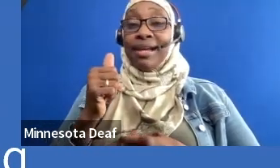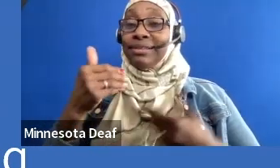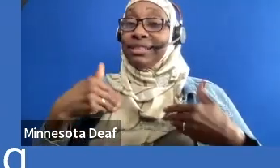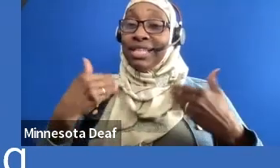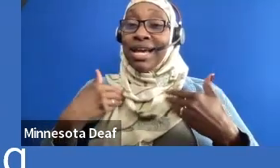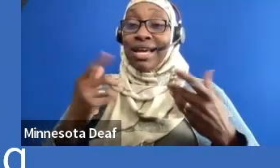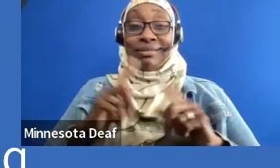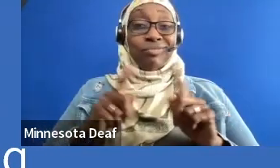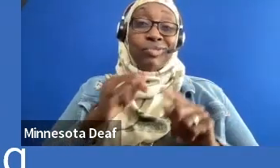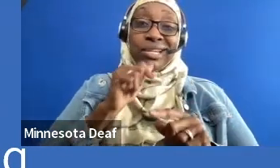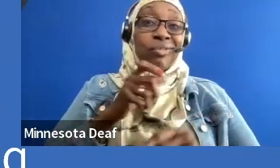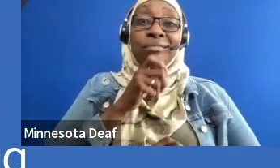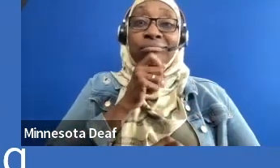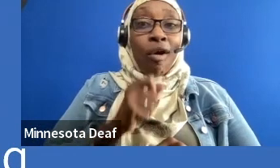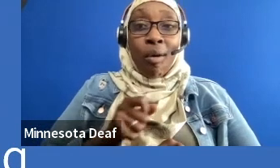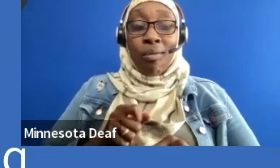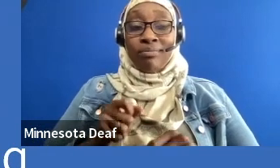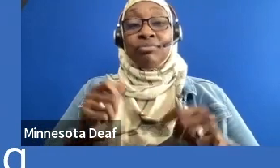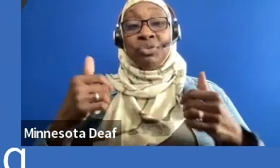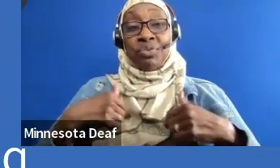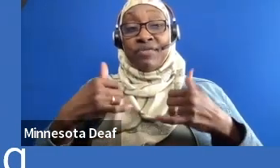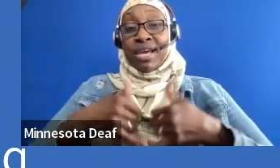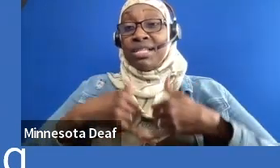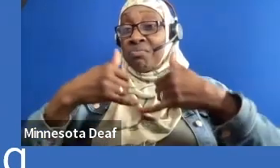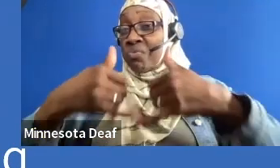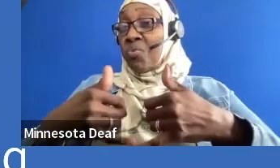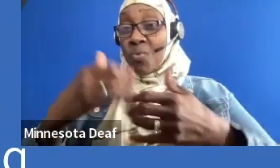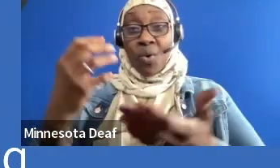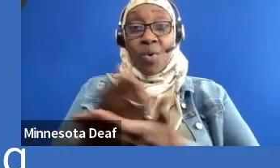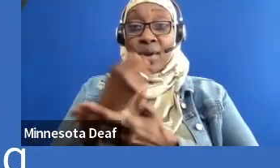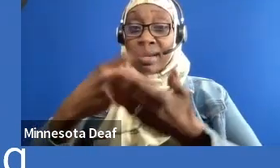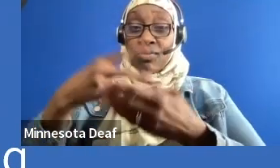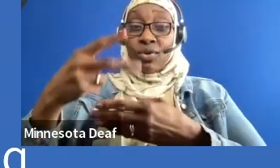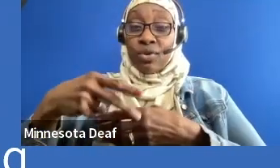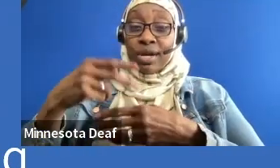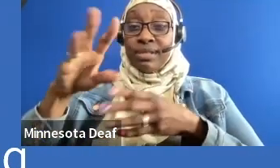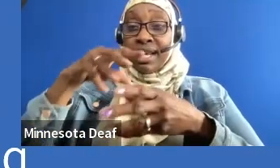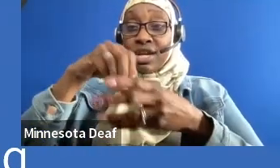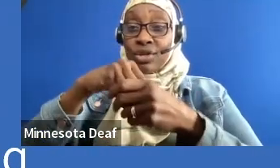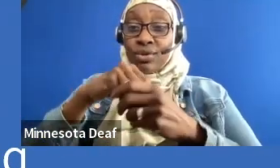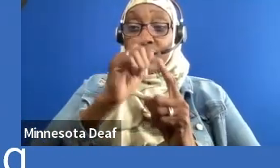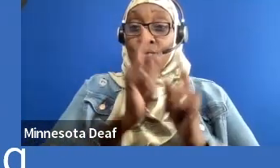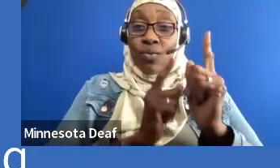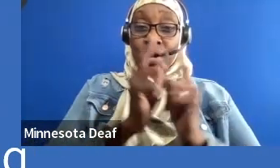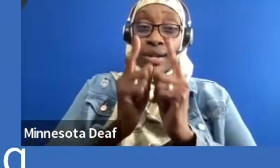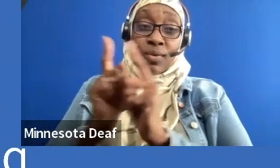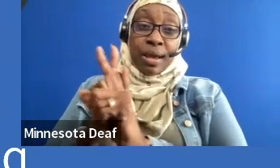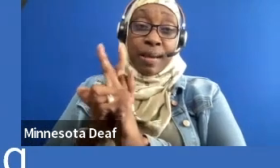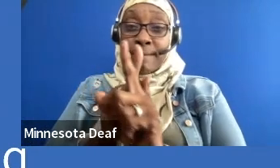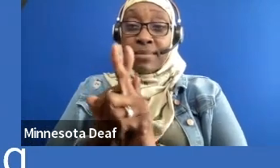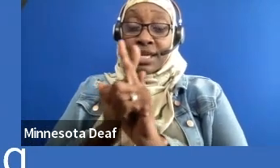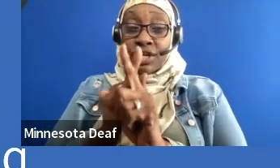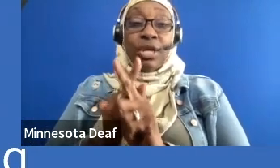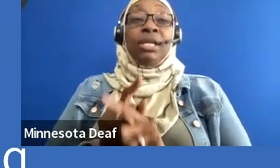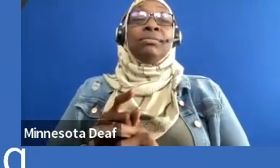programs that include one-to-one mentoring. We have career readiness based in school and community. We have online mentoring.